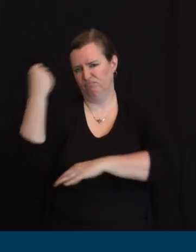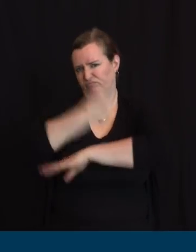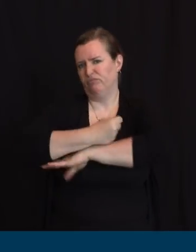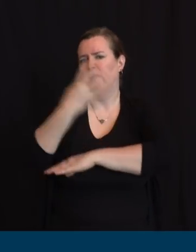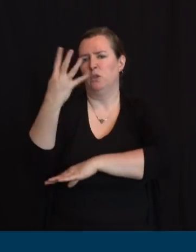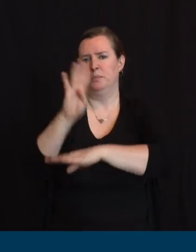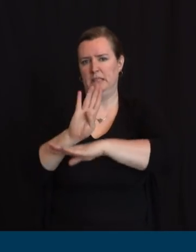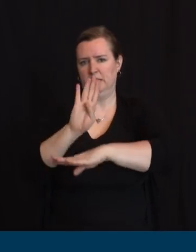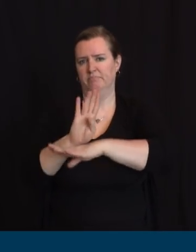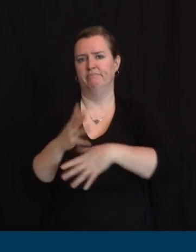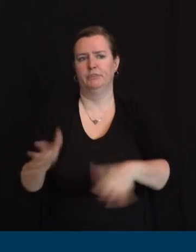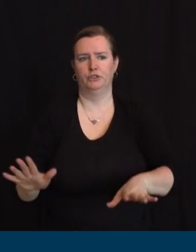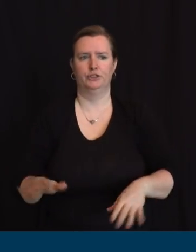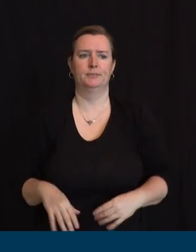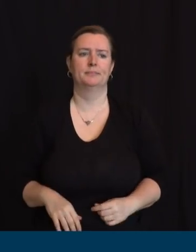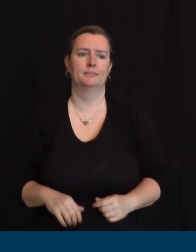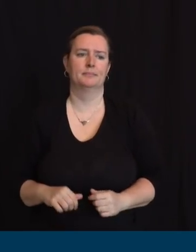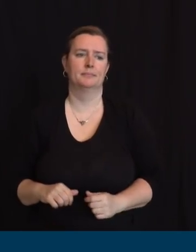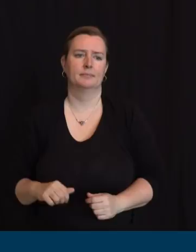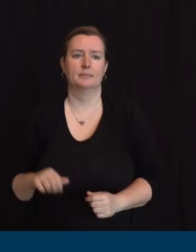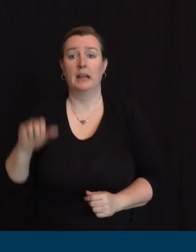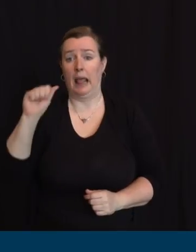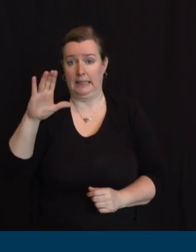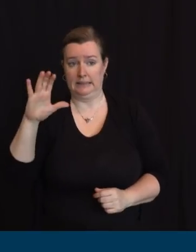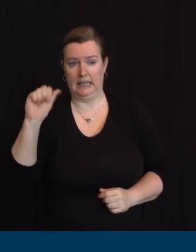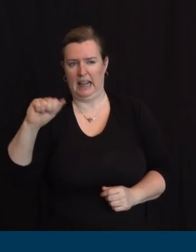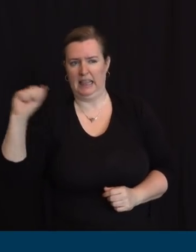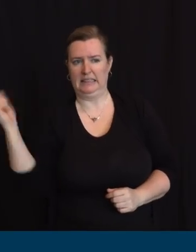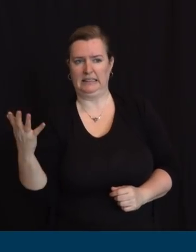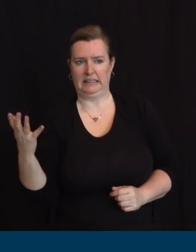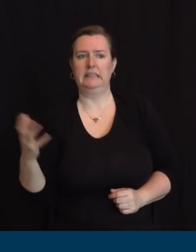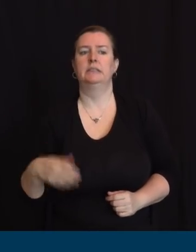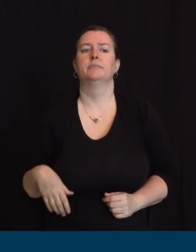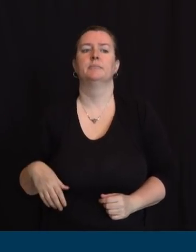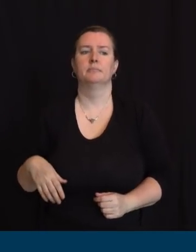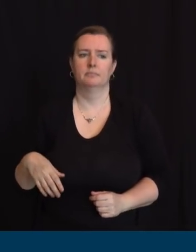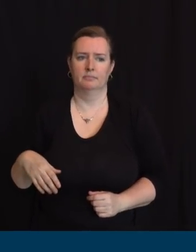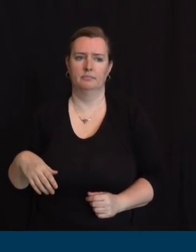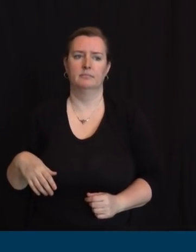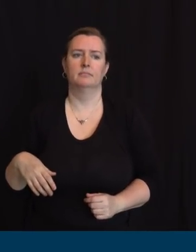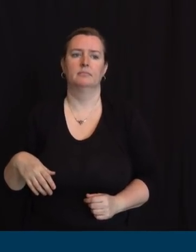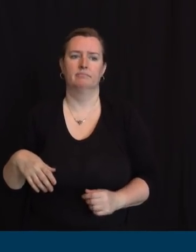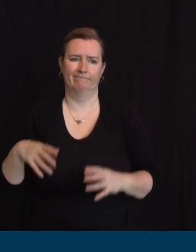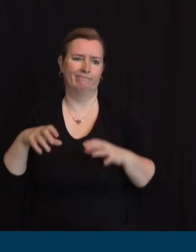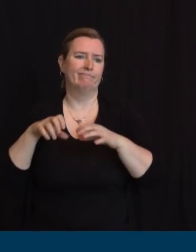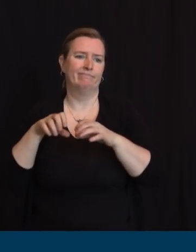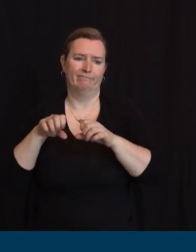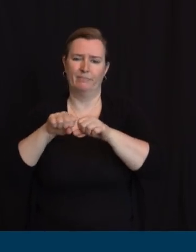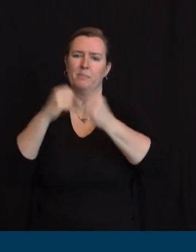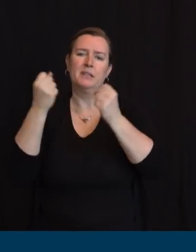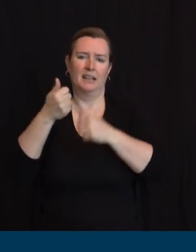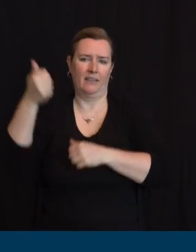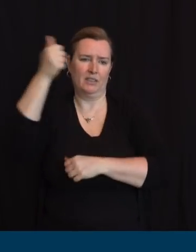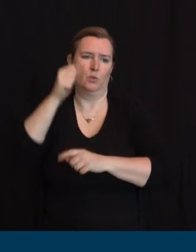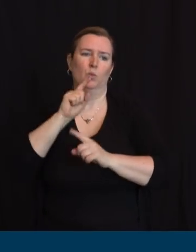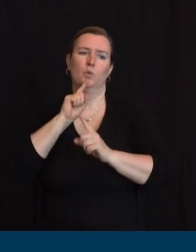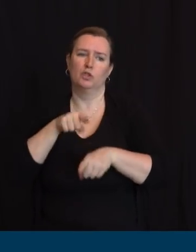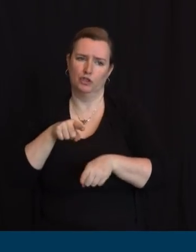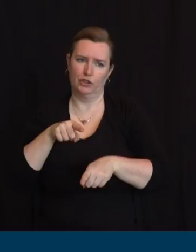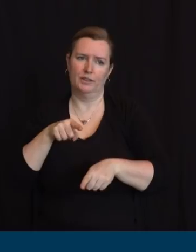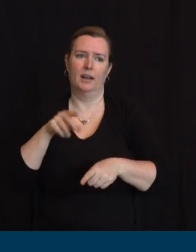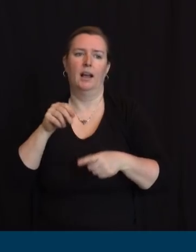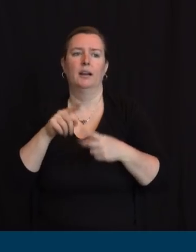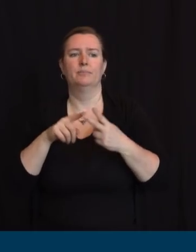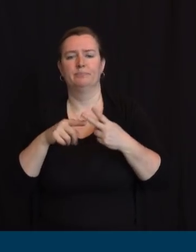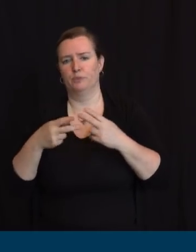subject was charged with the crime of robbery and possession of a controlled deadly weapon, namely a handgun. in Mendham, a club and